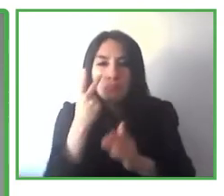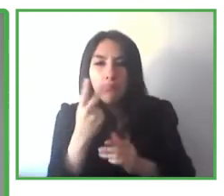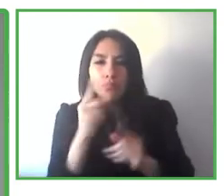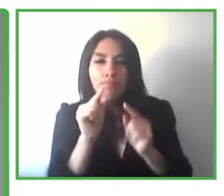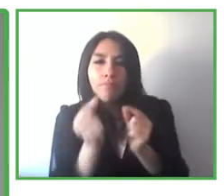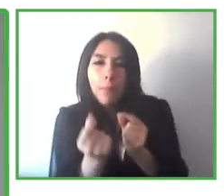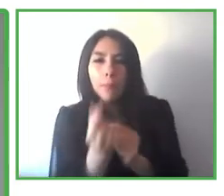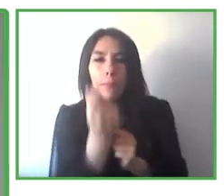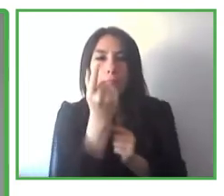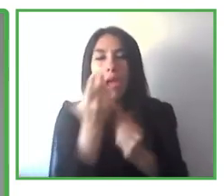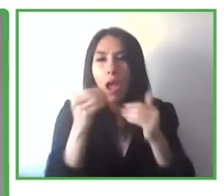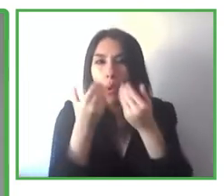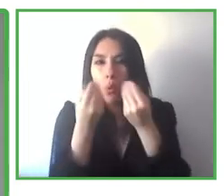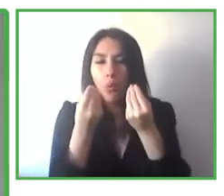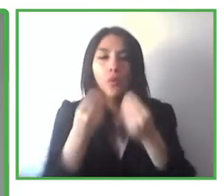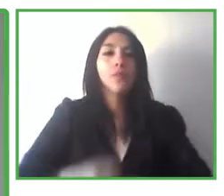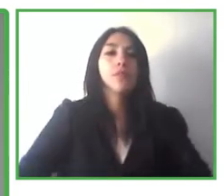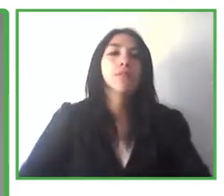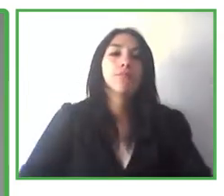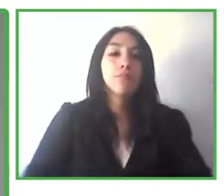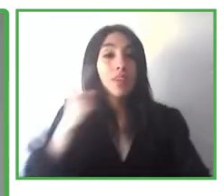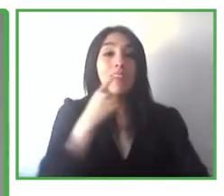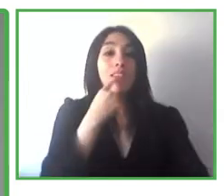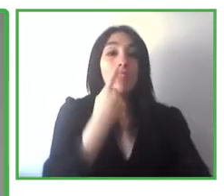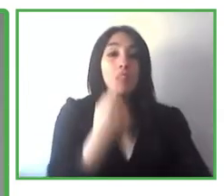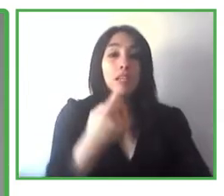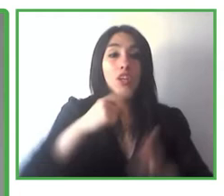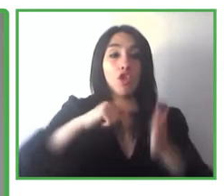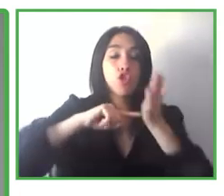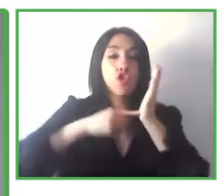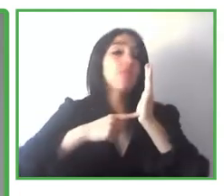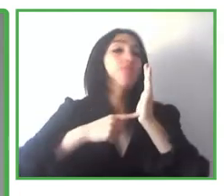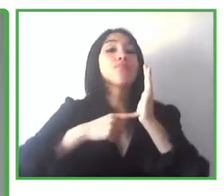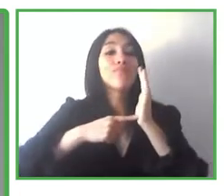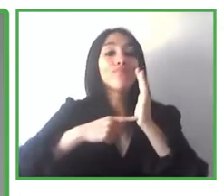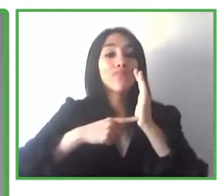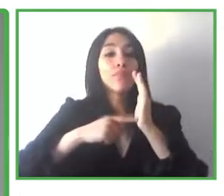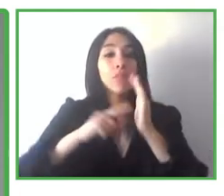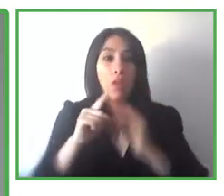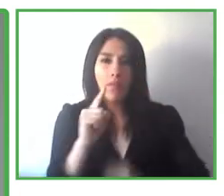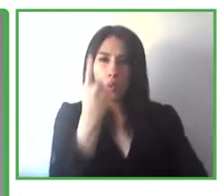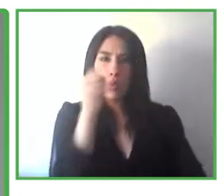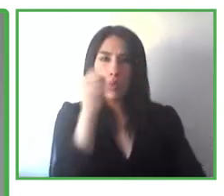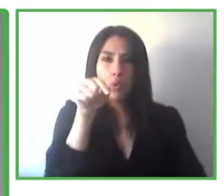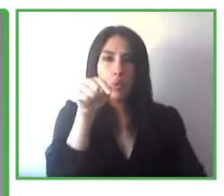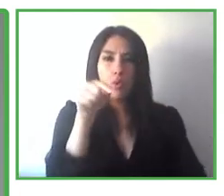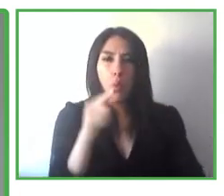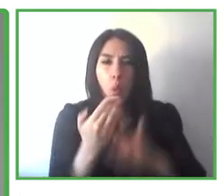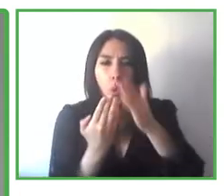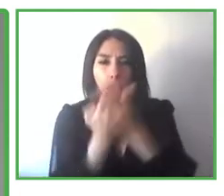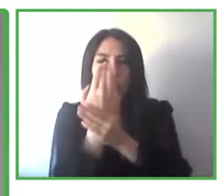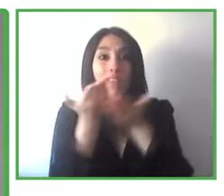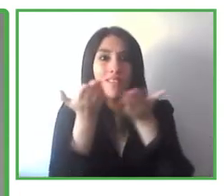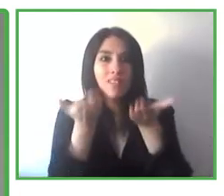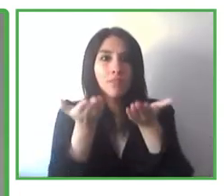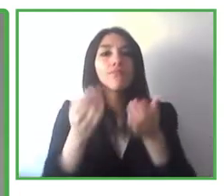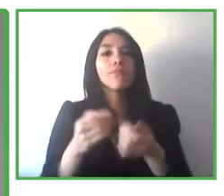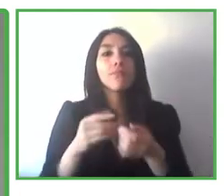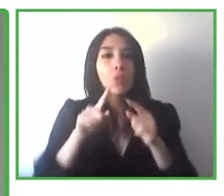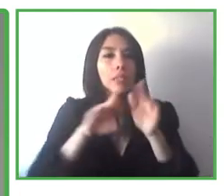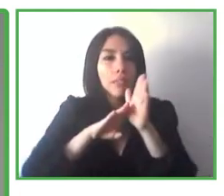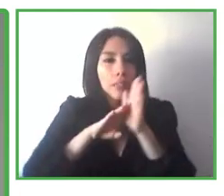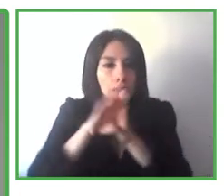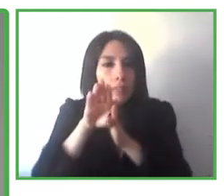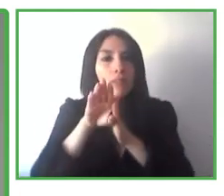technologies. So we could say that emerging technologies are those technologies that in their development